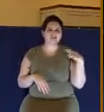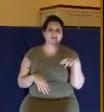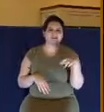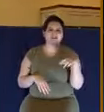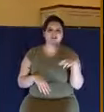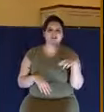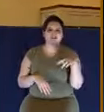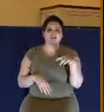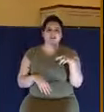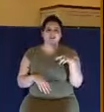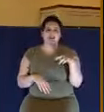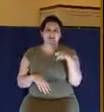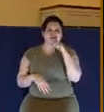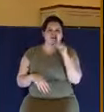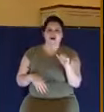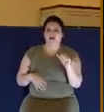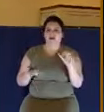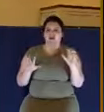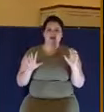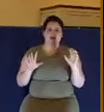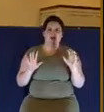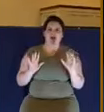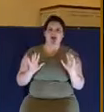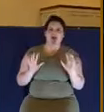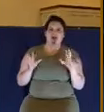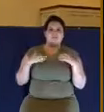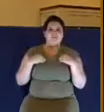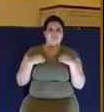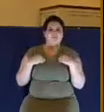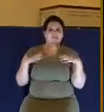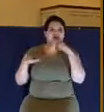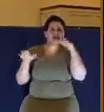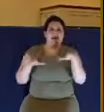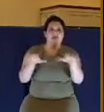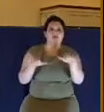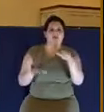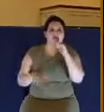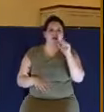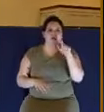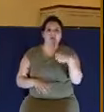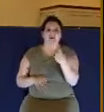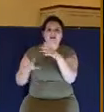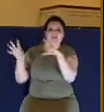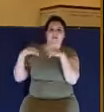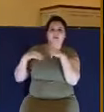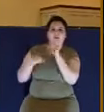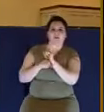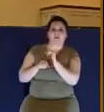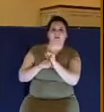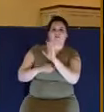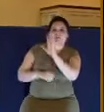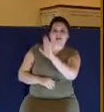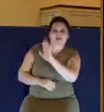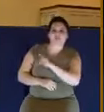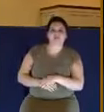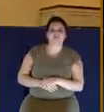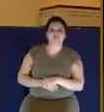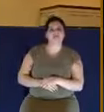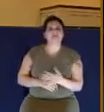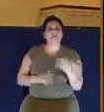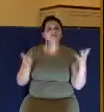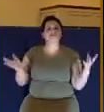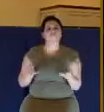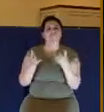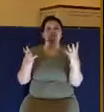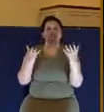receiving Jesus because of what he's already done, putting your faith in him. And if you've never done that, I would just encourage you,